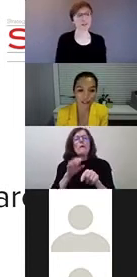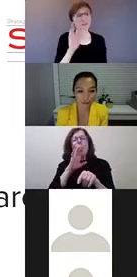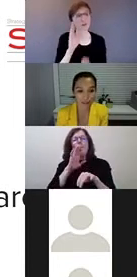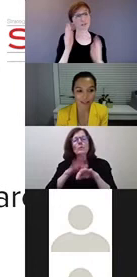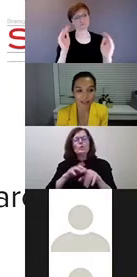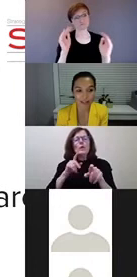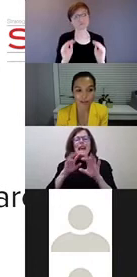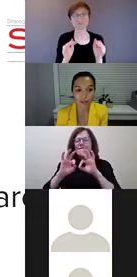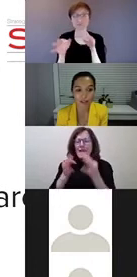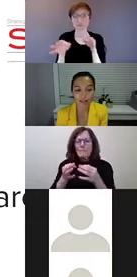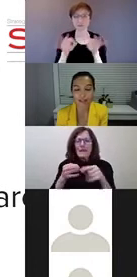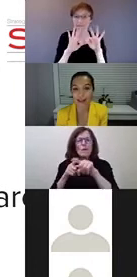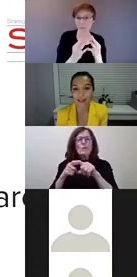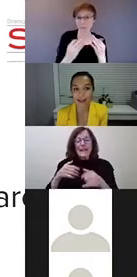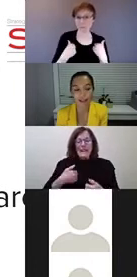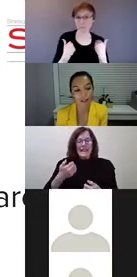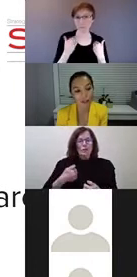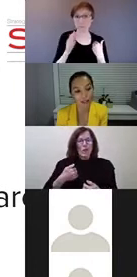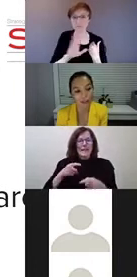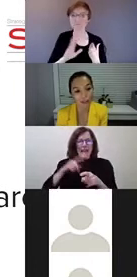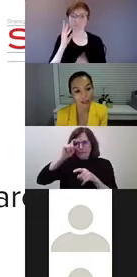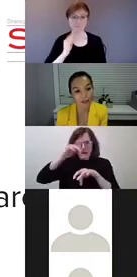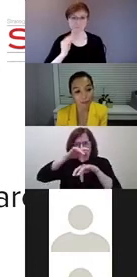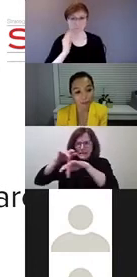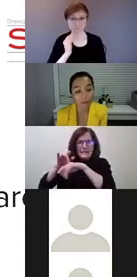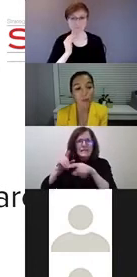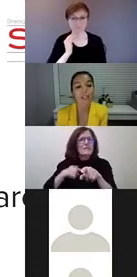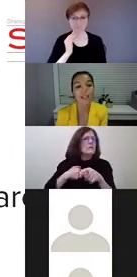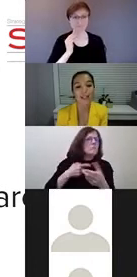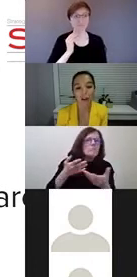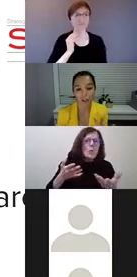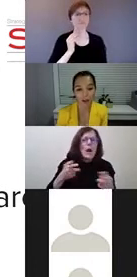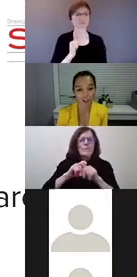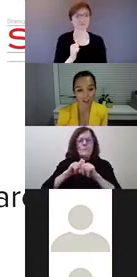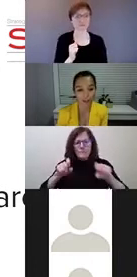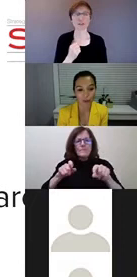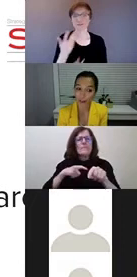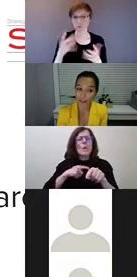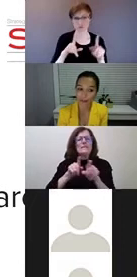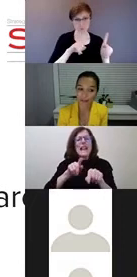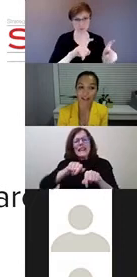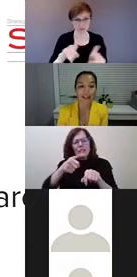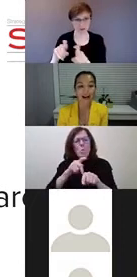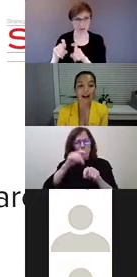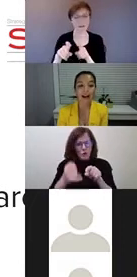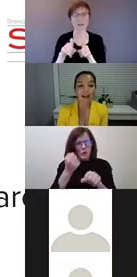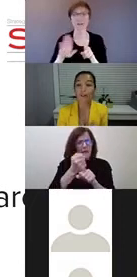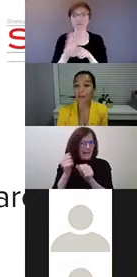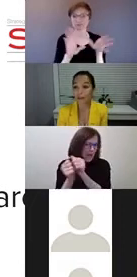and youth experiences and their voices in the survey that we did and other projects that we are working with,